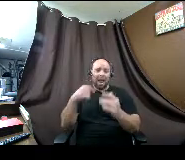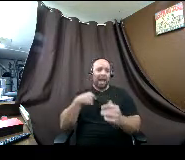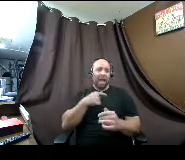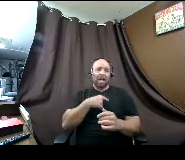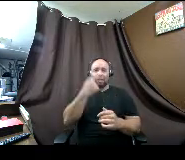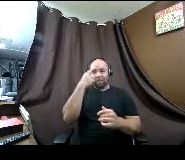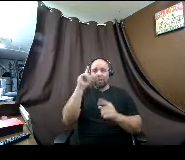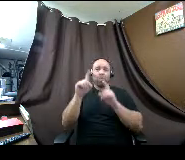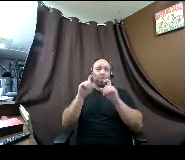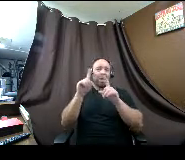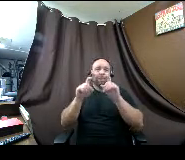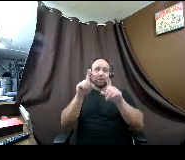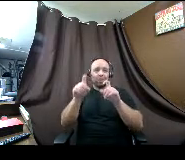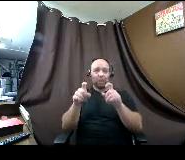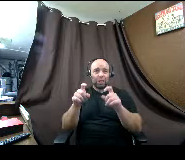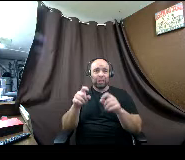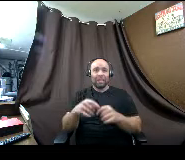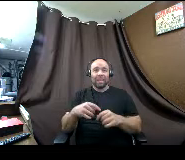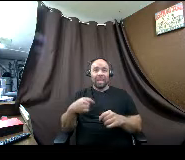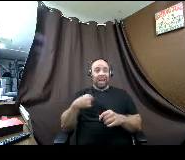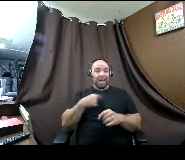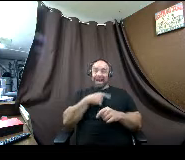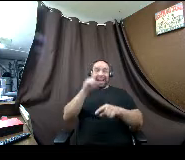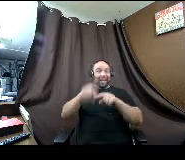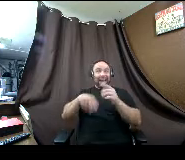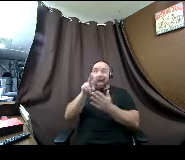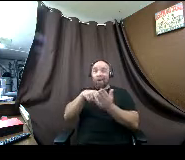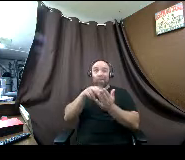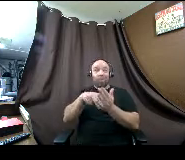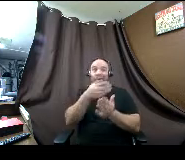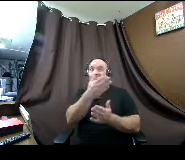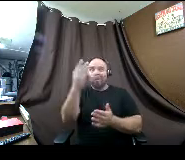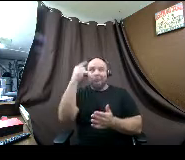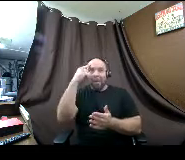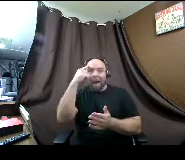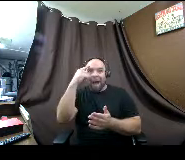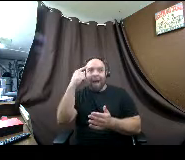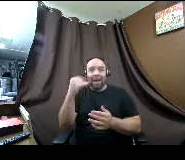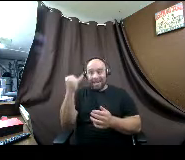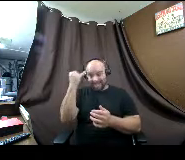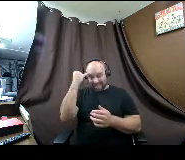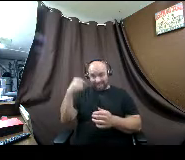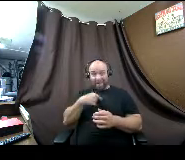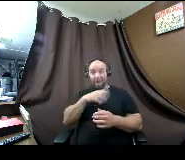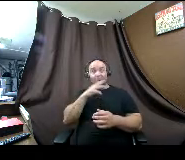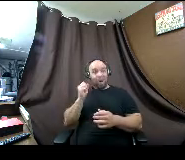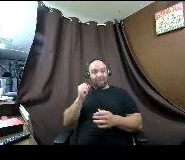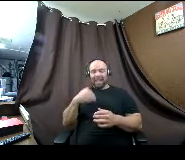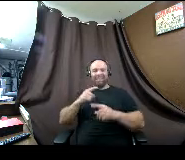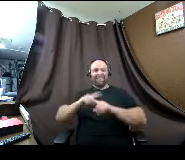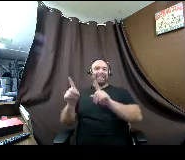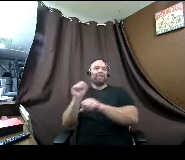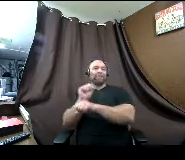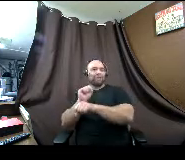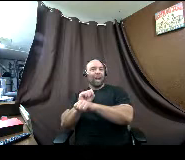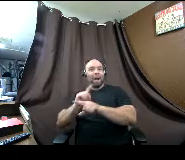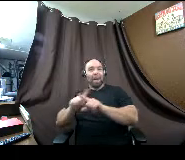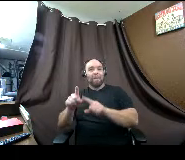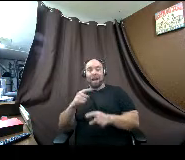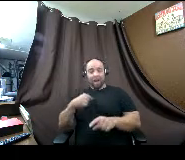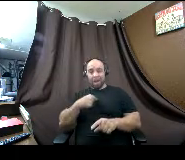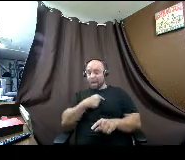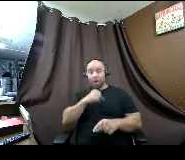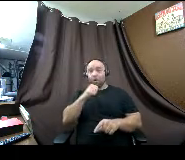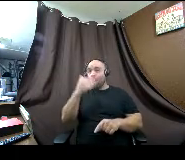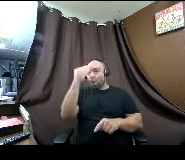unfortunately we're not psychic if we were uh we'd have different jobs uh and so we don't know when you have questions and you have